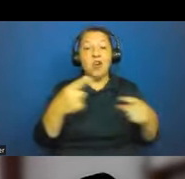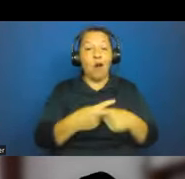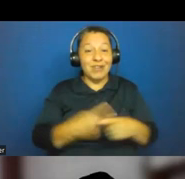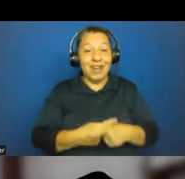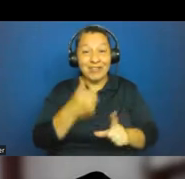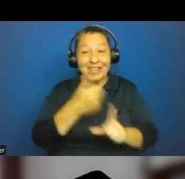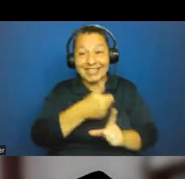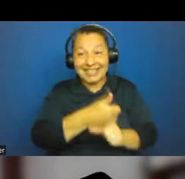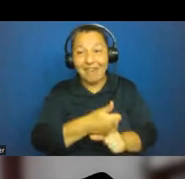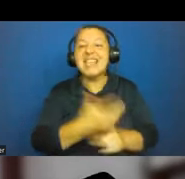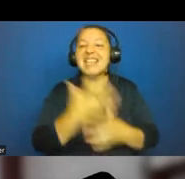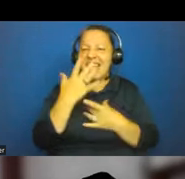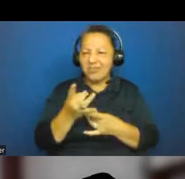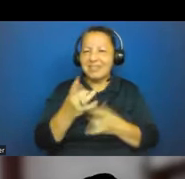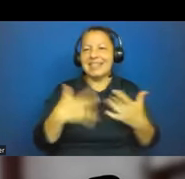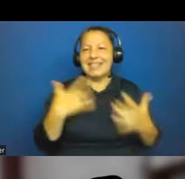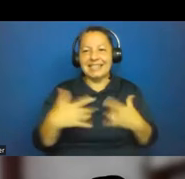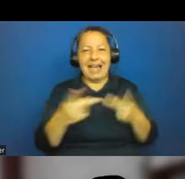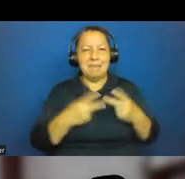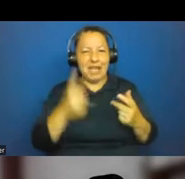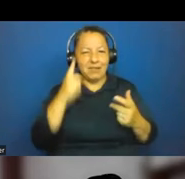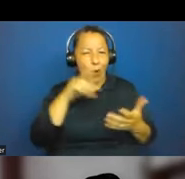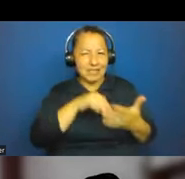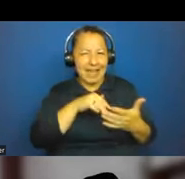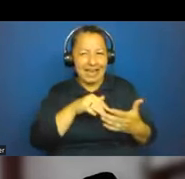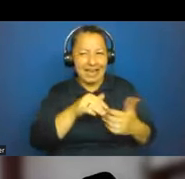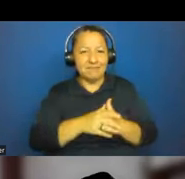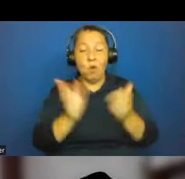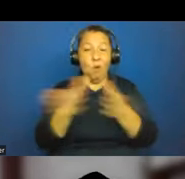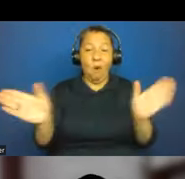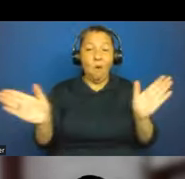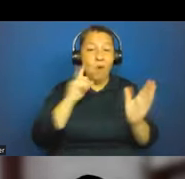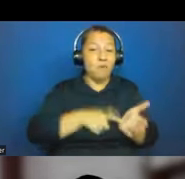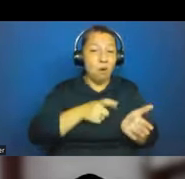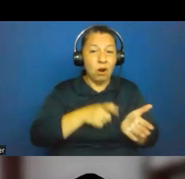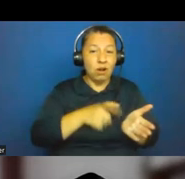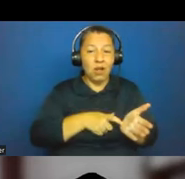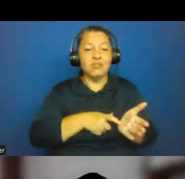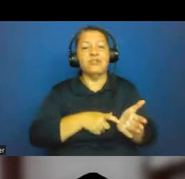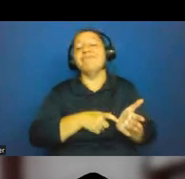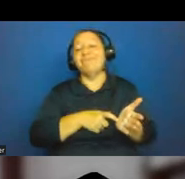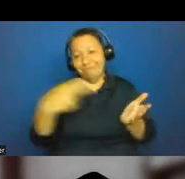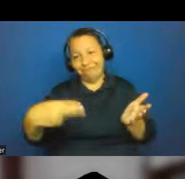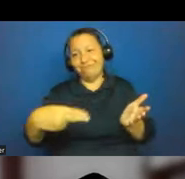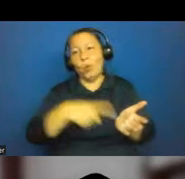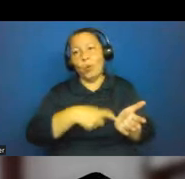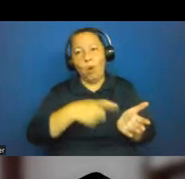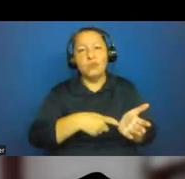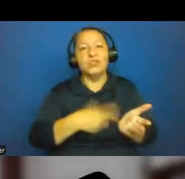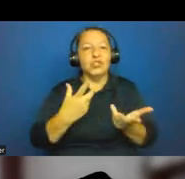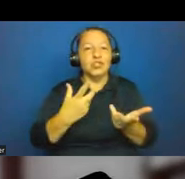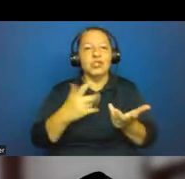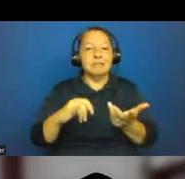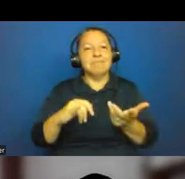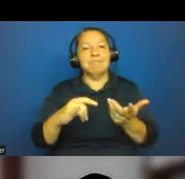and it's a very interesting, exciting place to study. Moreover, for archaeology specifically, historical archaeology of the Indian Ocean world remains much